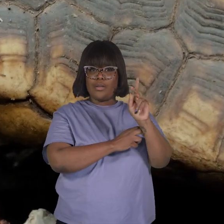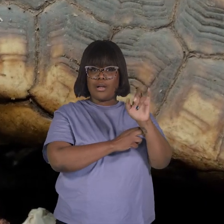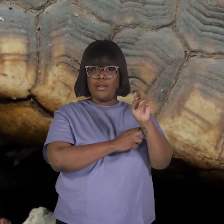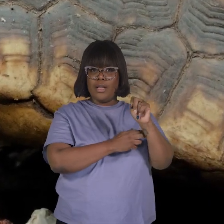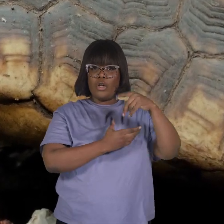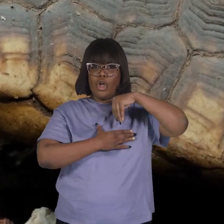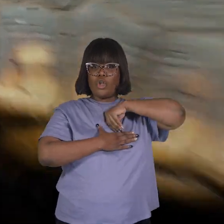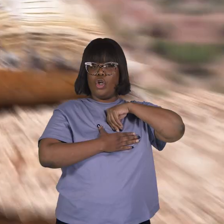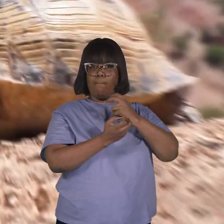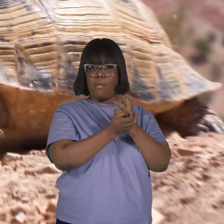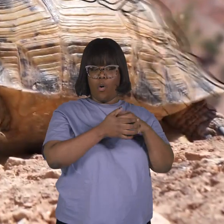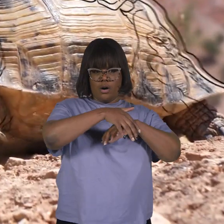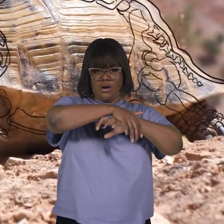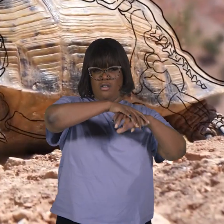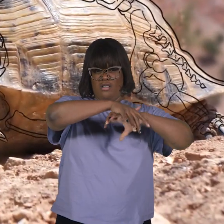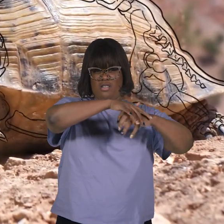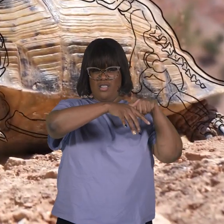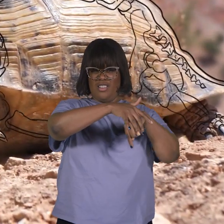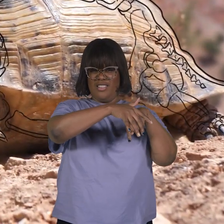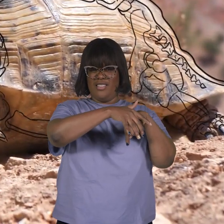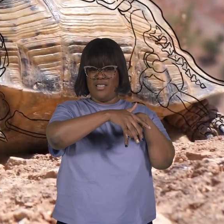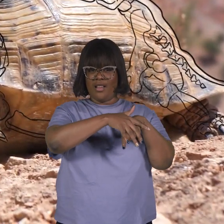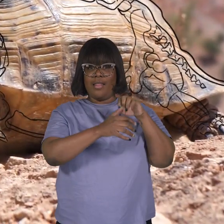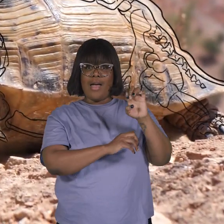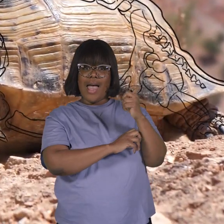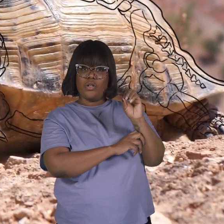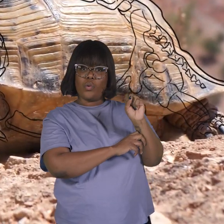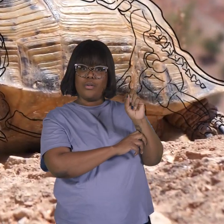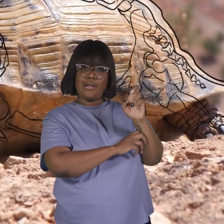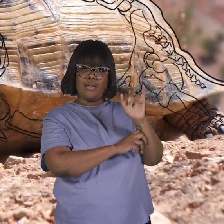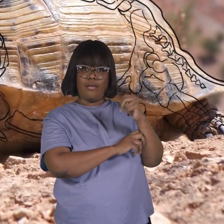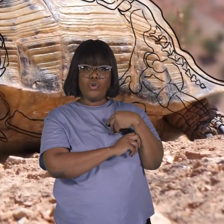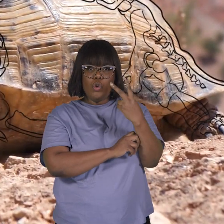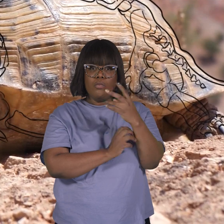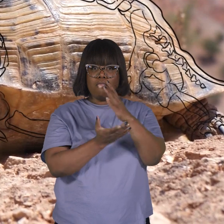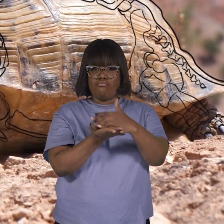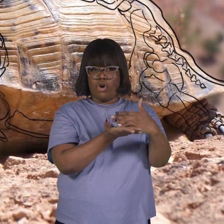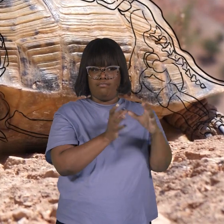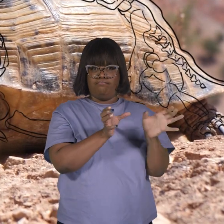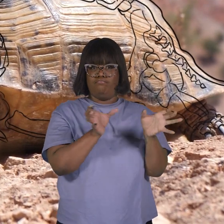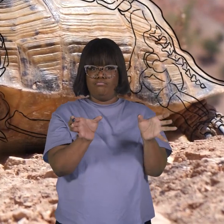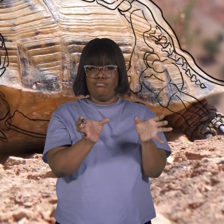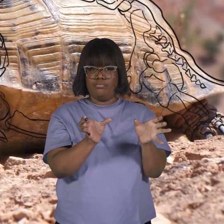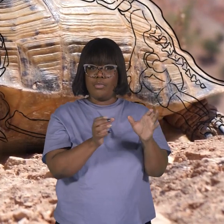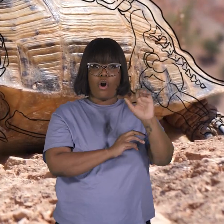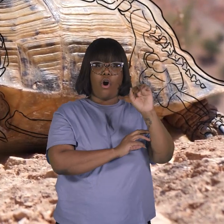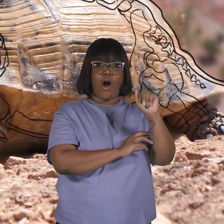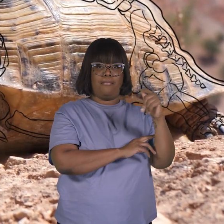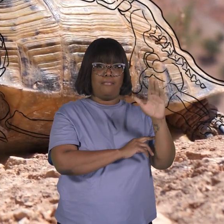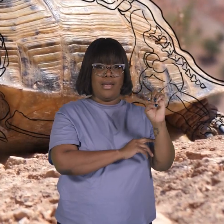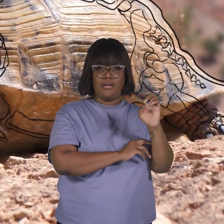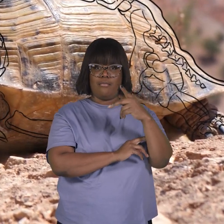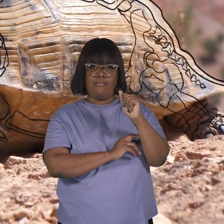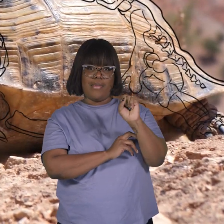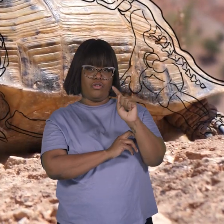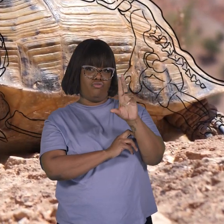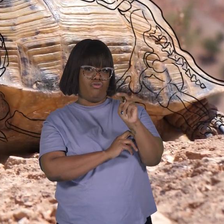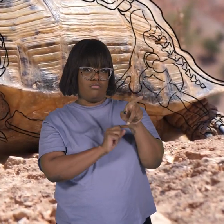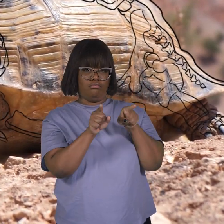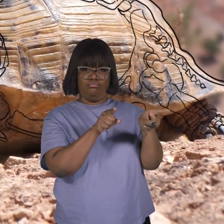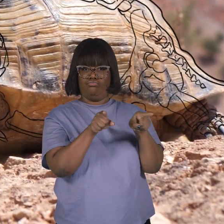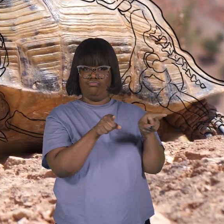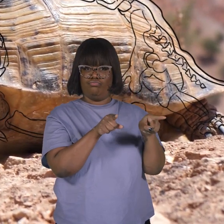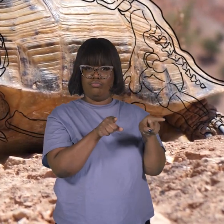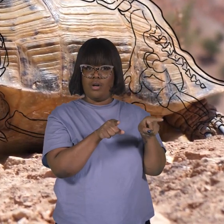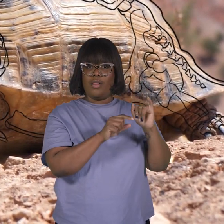internal bones. The exoskeleton comprises two parts, the carapes and the plastron. The top